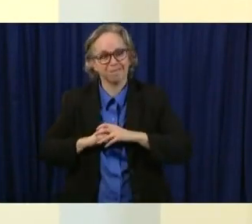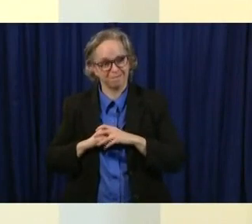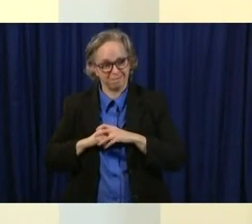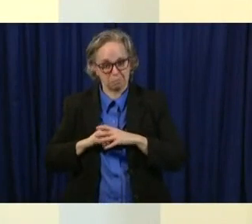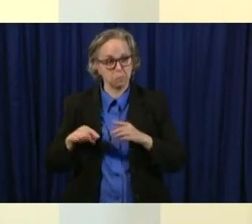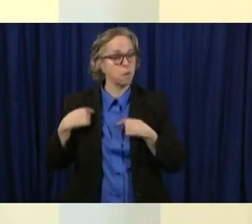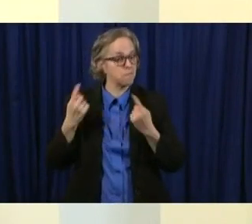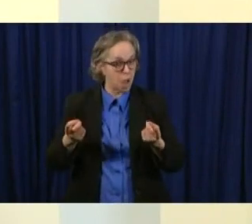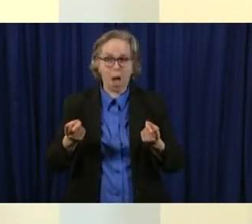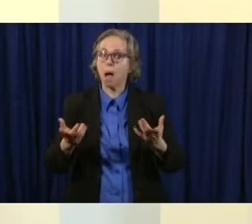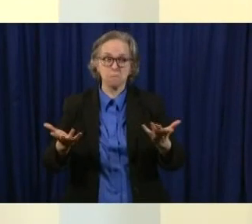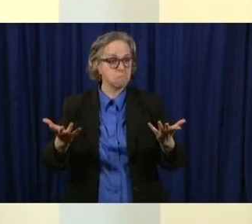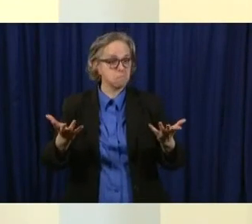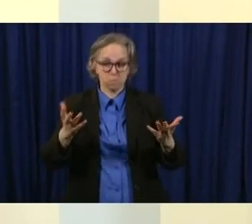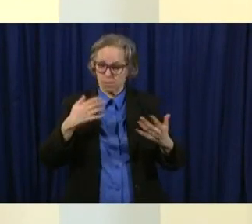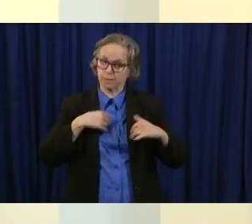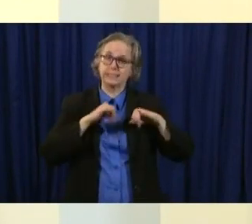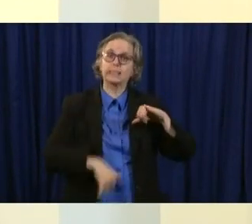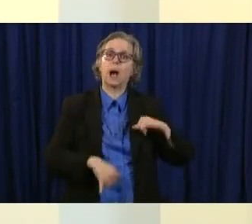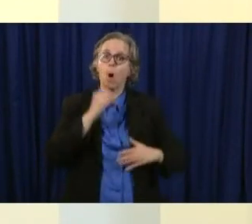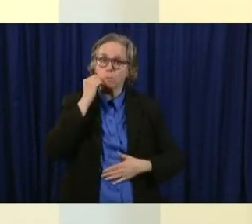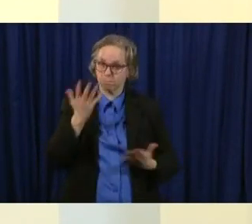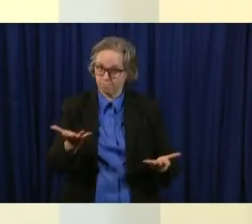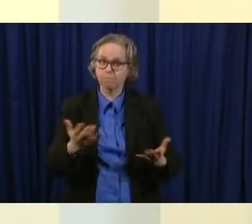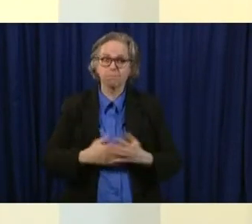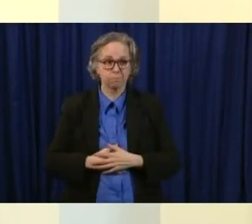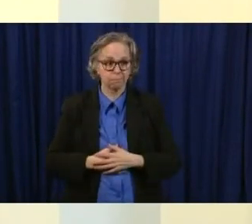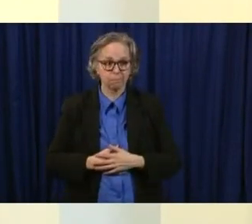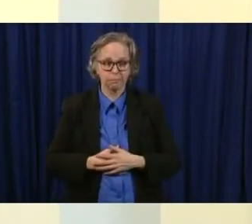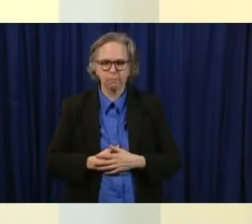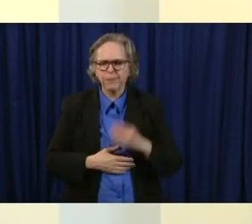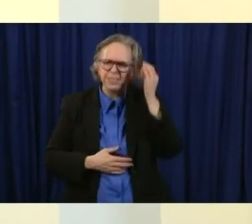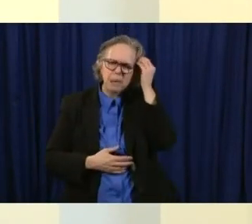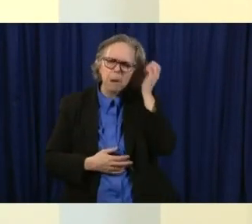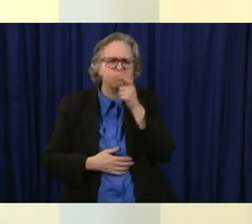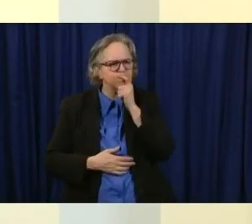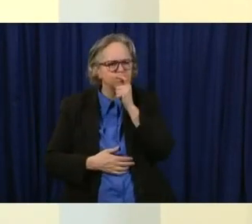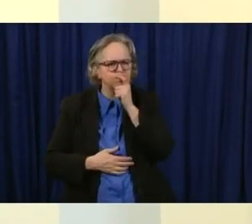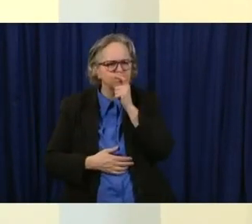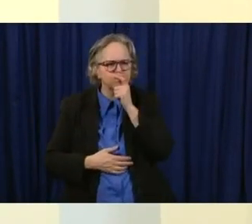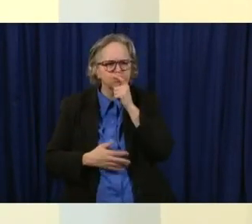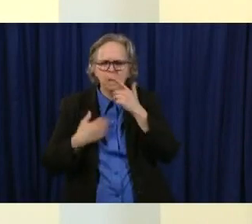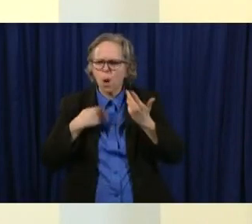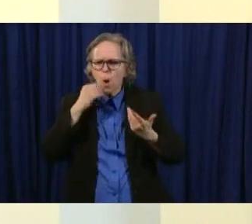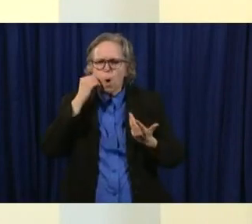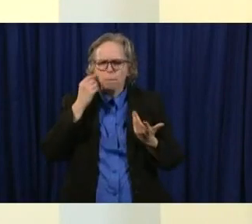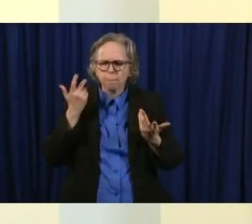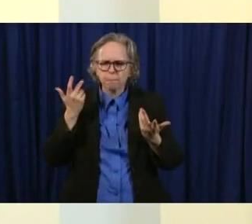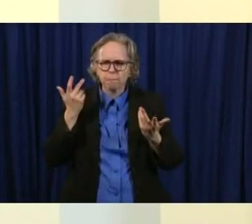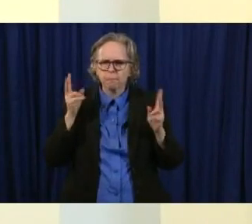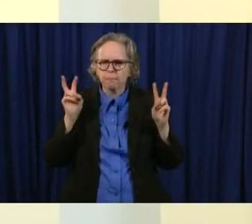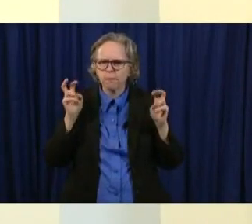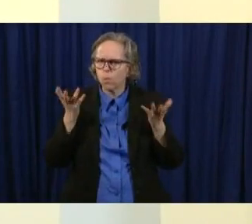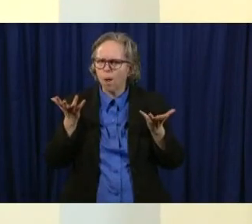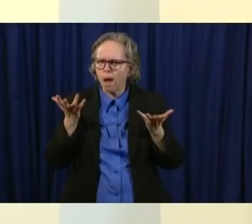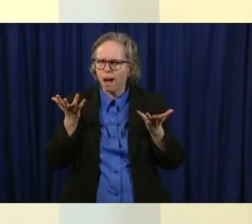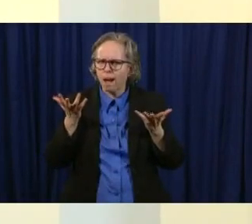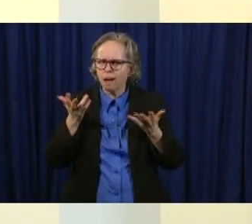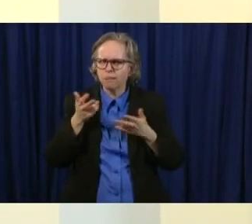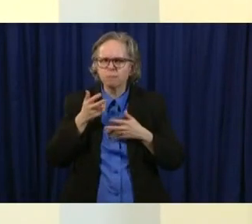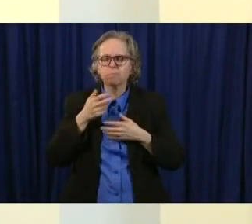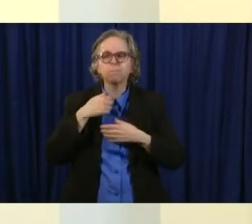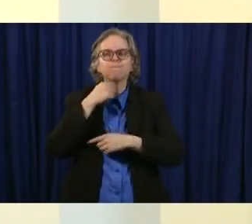i've been thinking a lot about healthy at home because we still want to limit our movement we still want to stay six feet apart